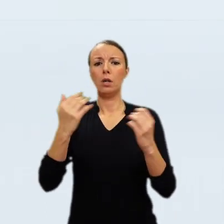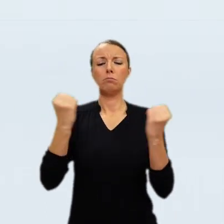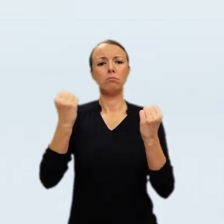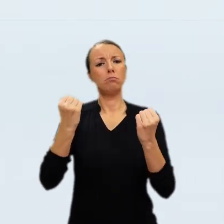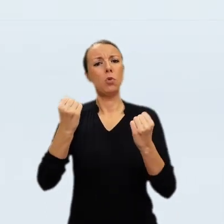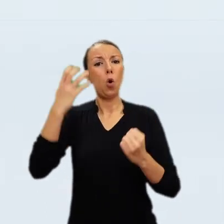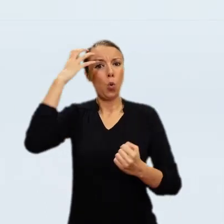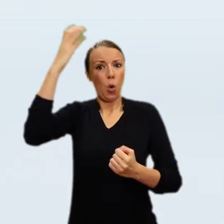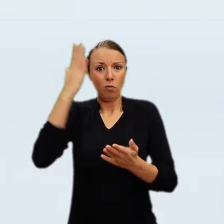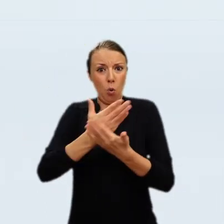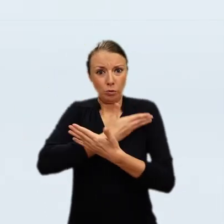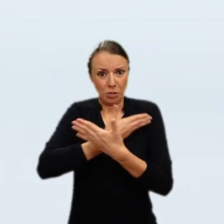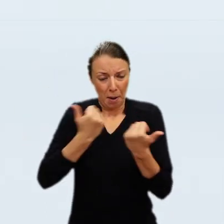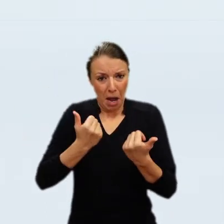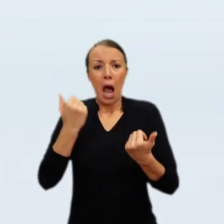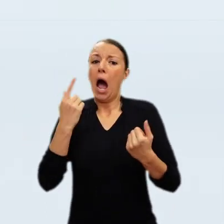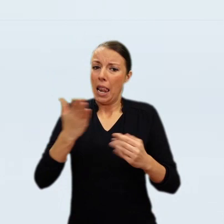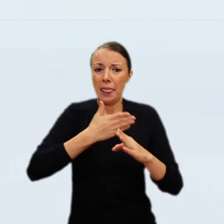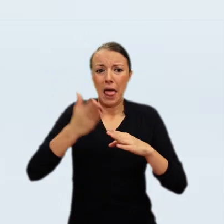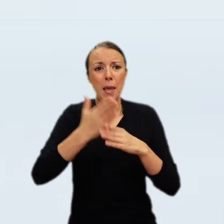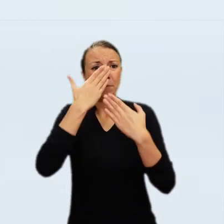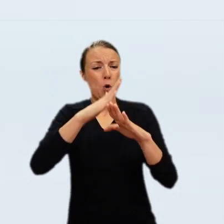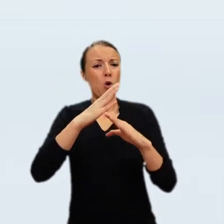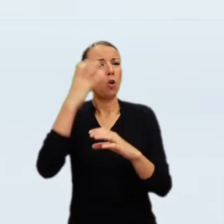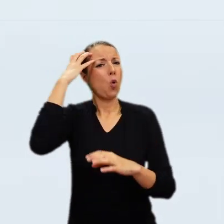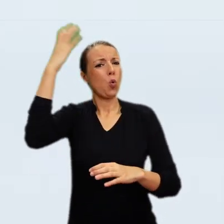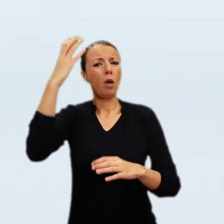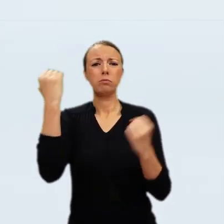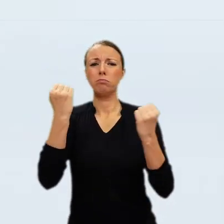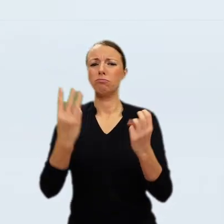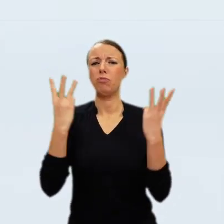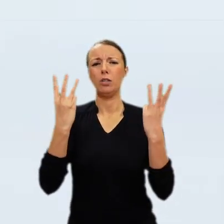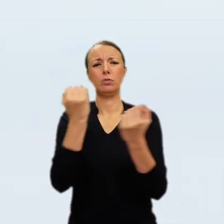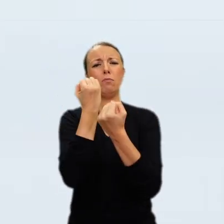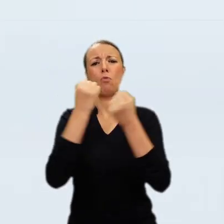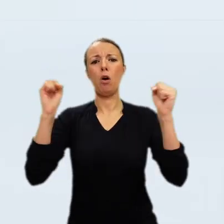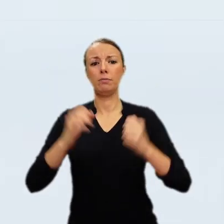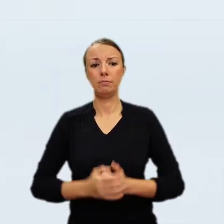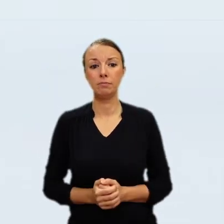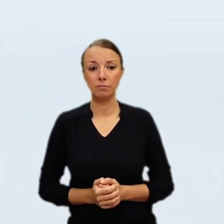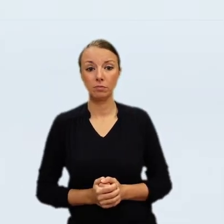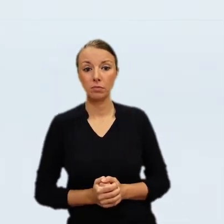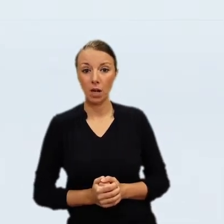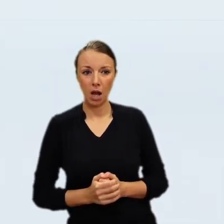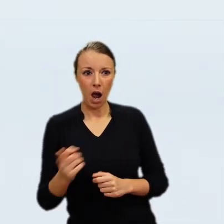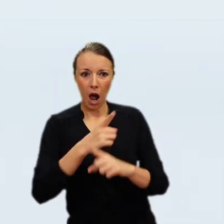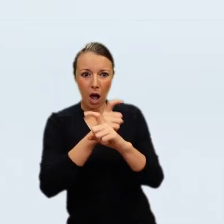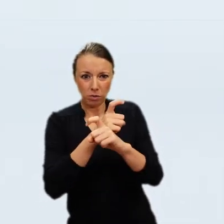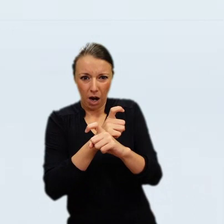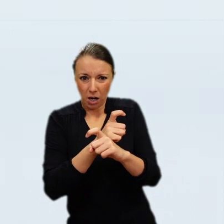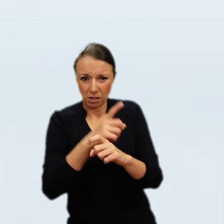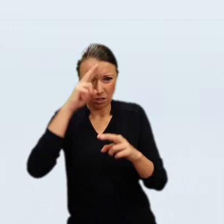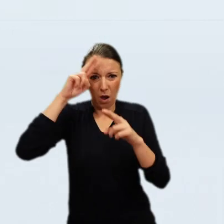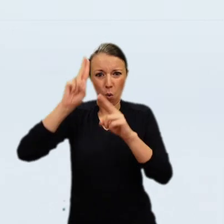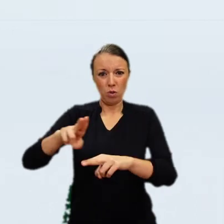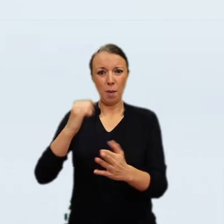the 22nd of January, 1911, Tarnowski wrote from Gików that he had received the painting and that the copy of the Lisowczyk is truly remarkably